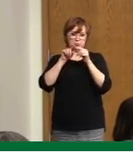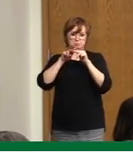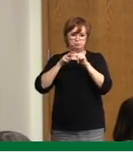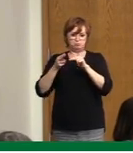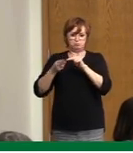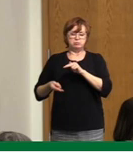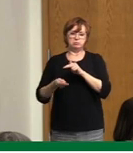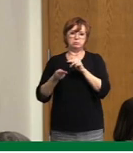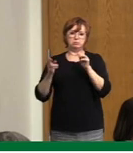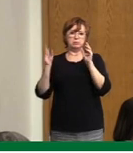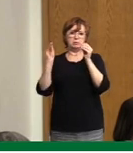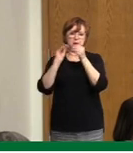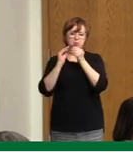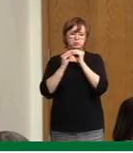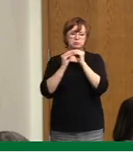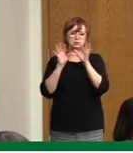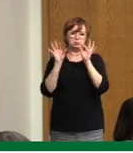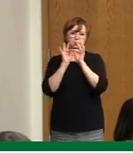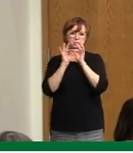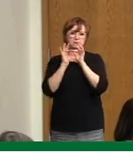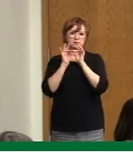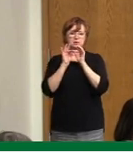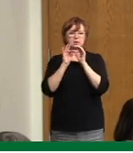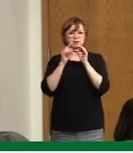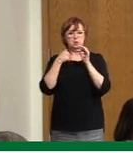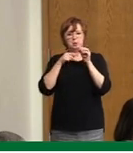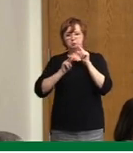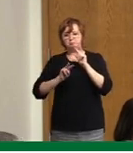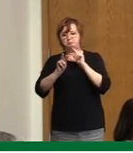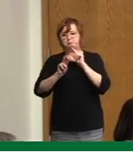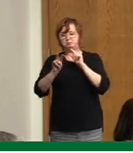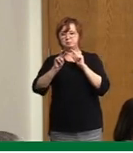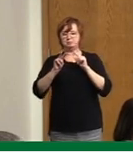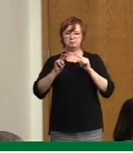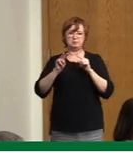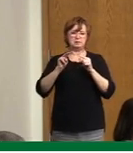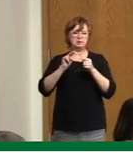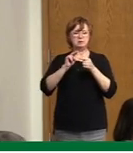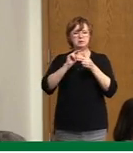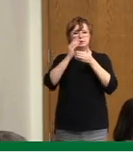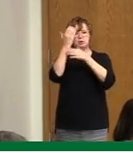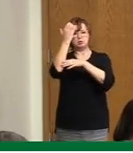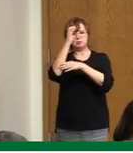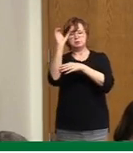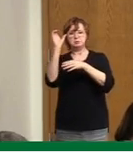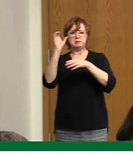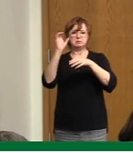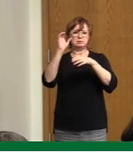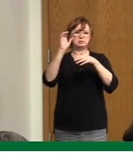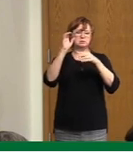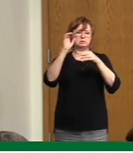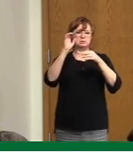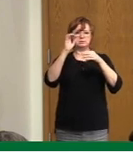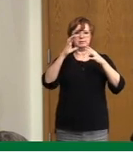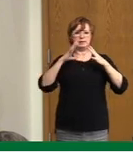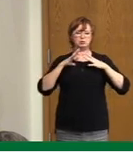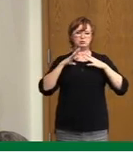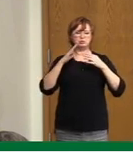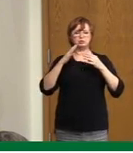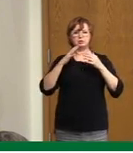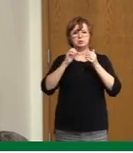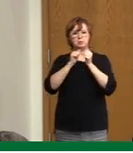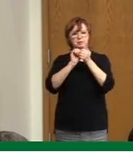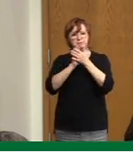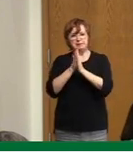to have, you know, a peaceful holiday season that still, you know, wherever case numbers are, it will be very different Christmas from last year.